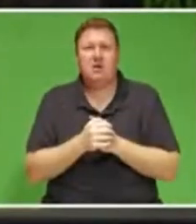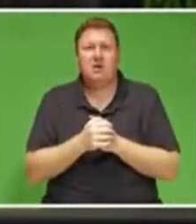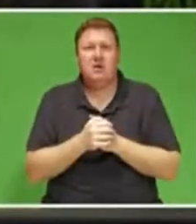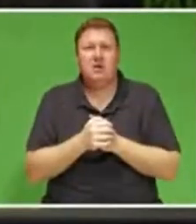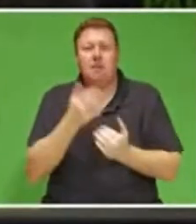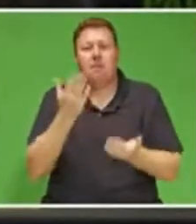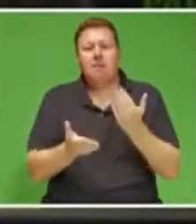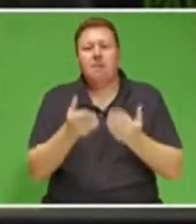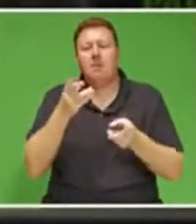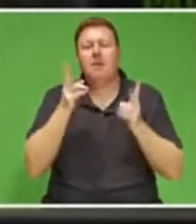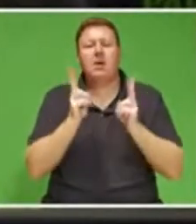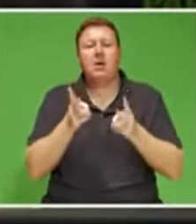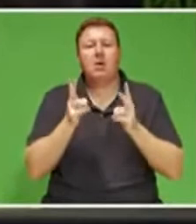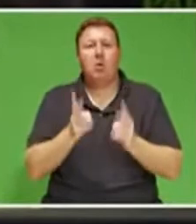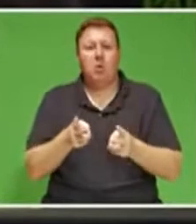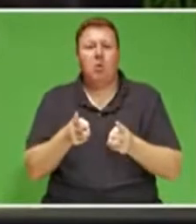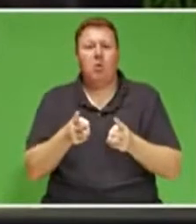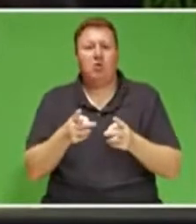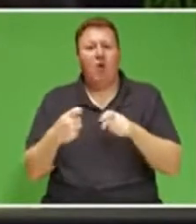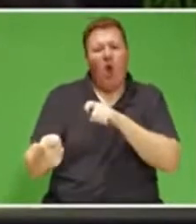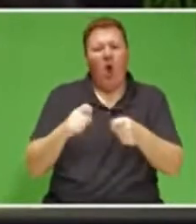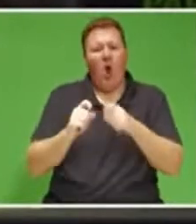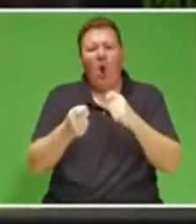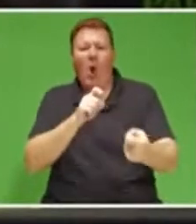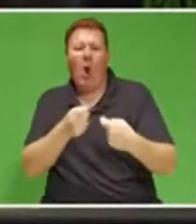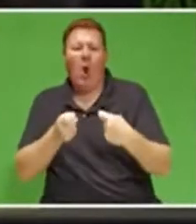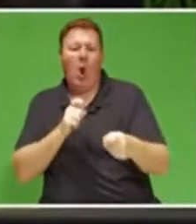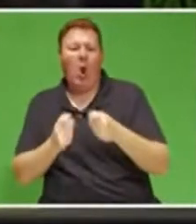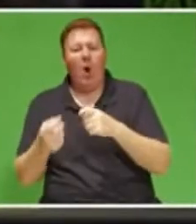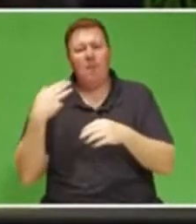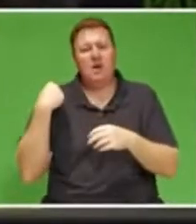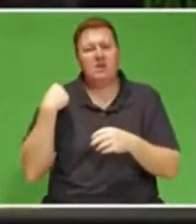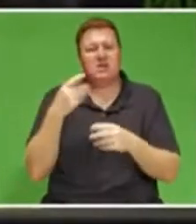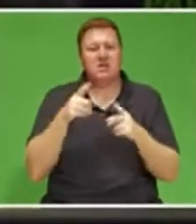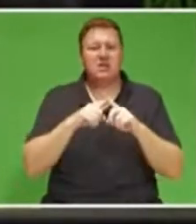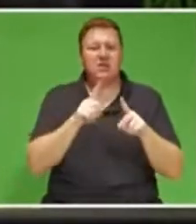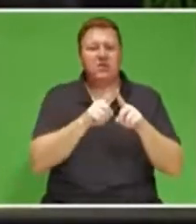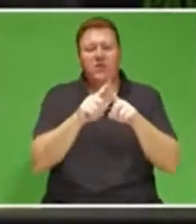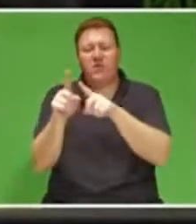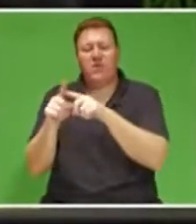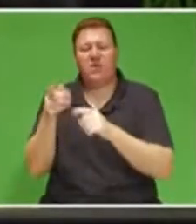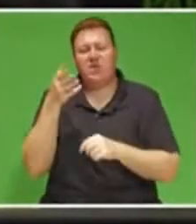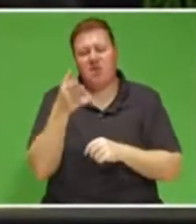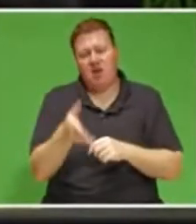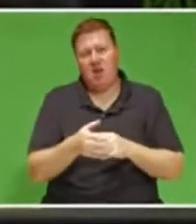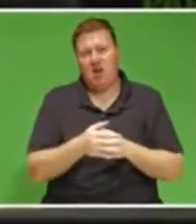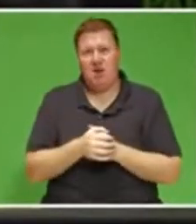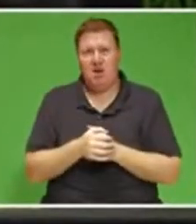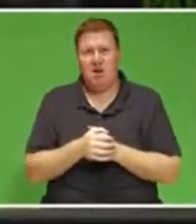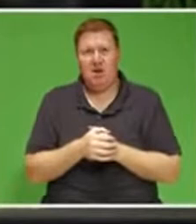might also result in tough wars amongst the ministers who deal with energy and ESCOM.